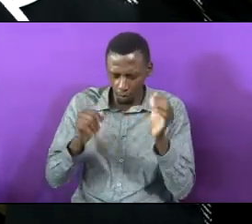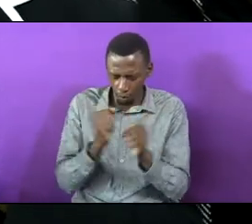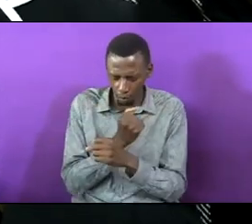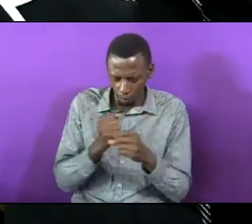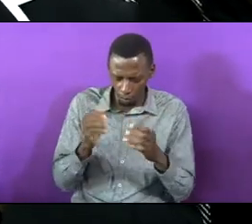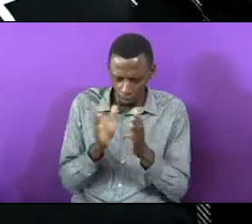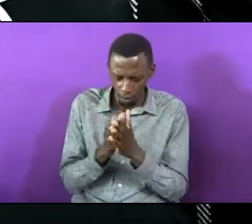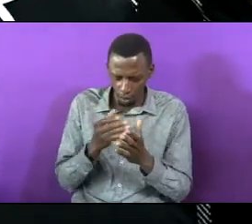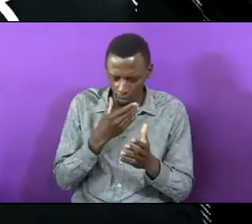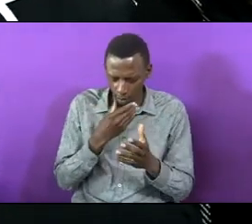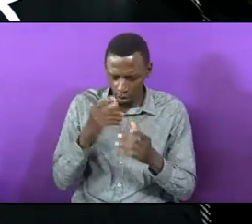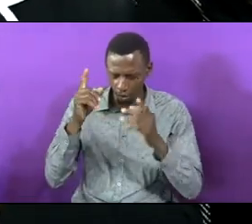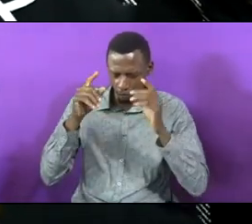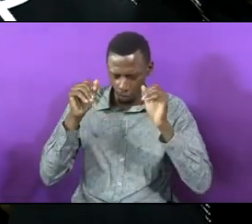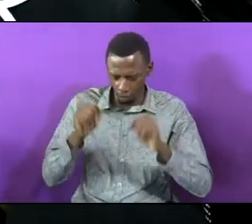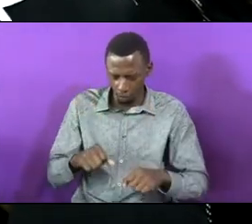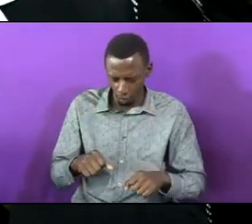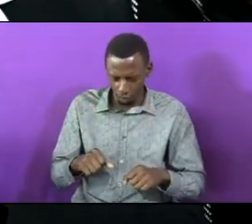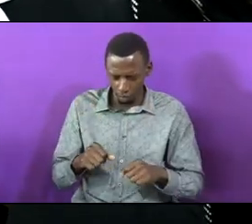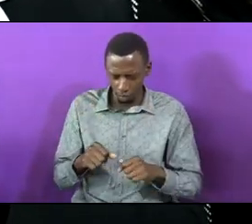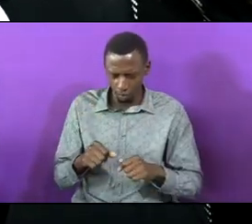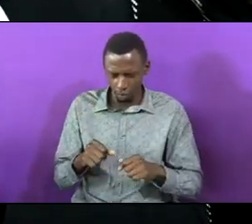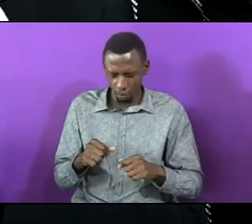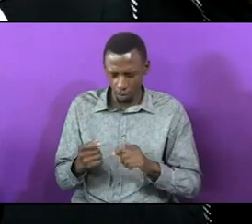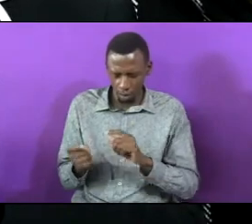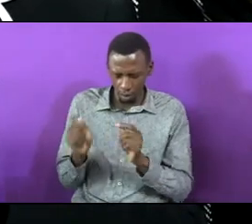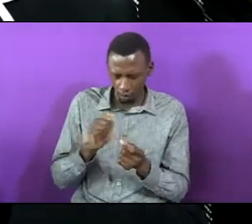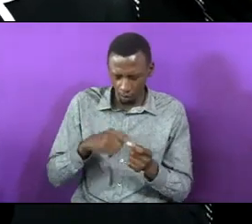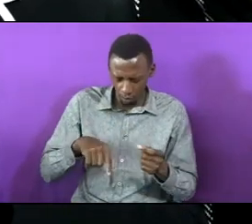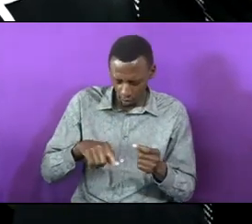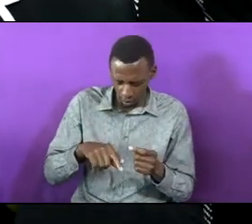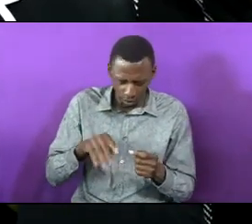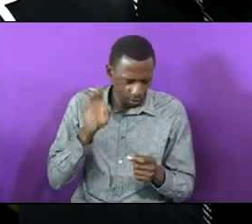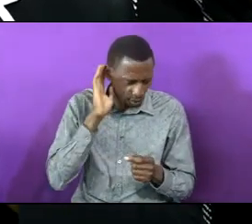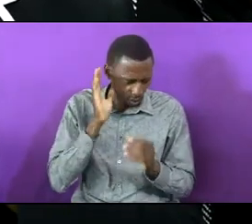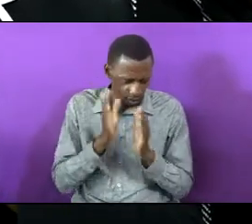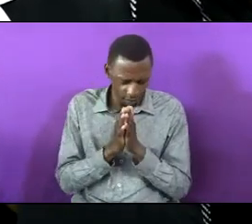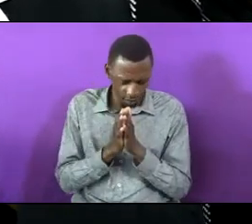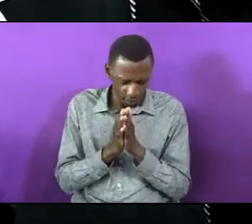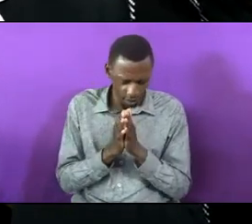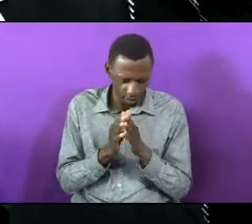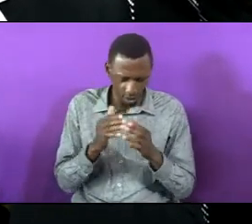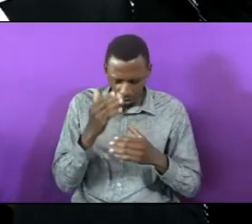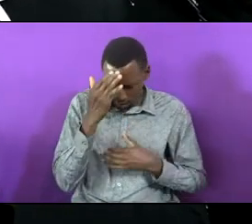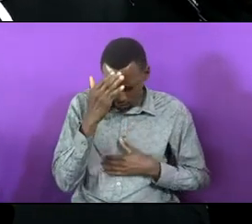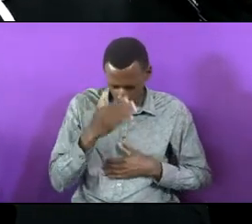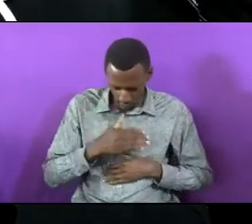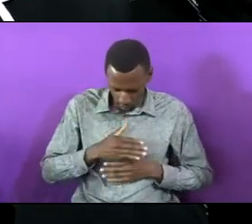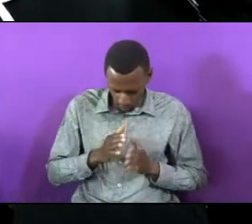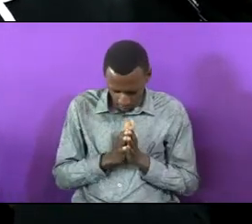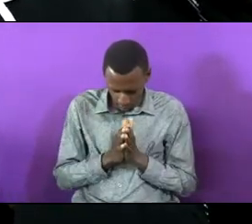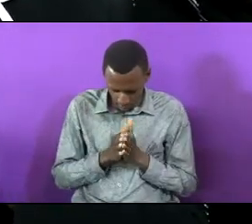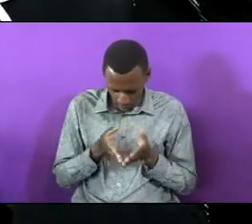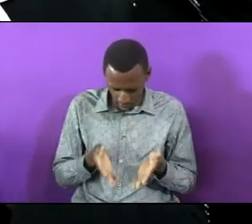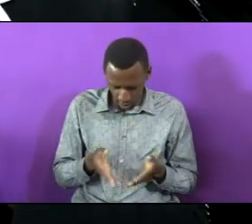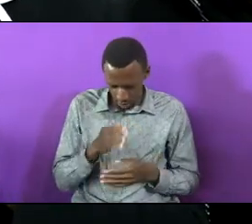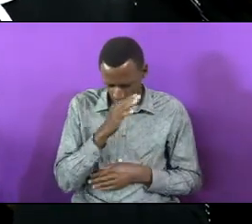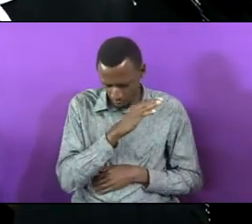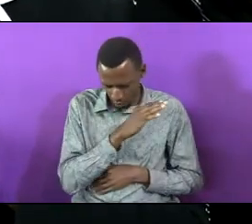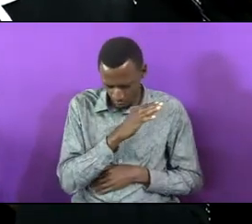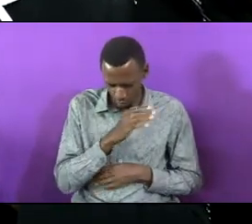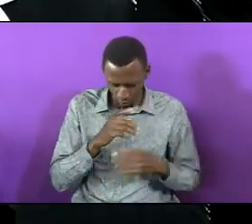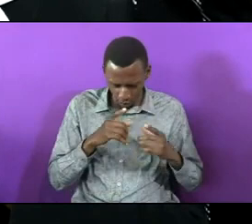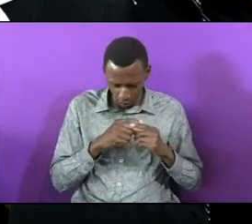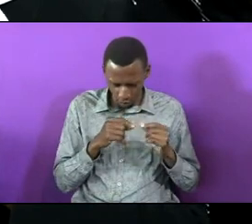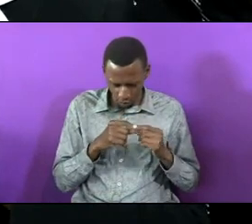revive us transform us in Jesus name holy father this is my humble prayer this afternoon may the words remain in